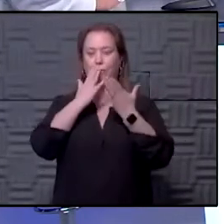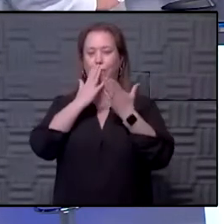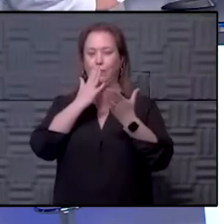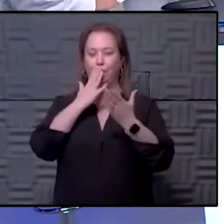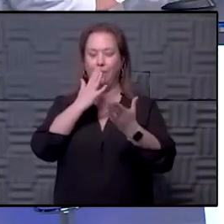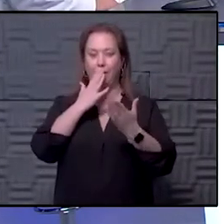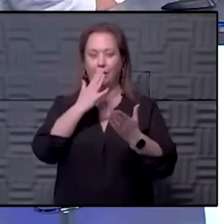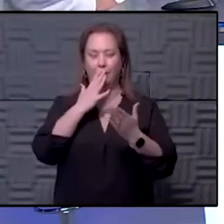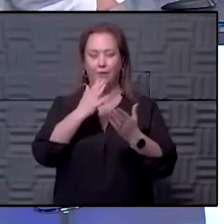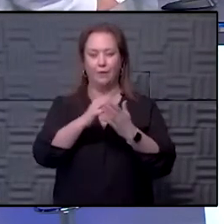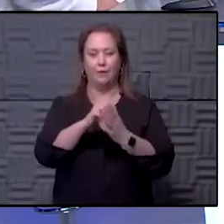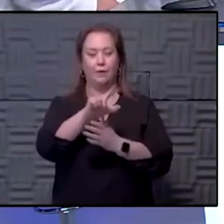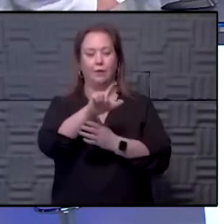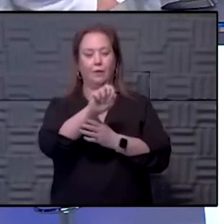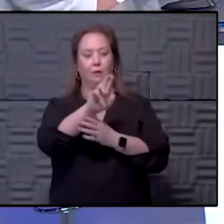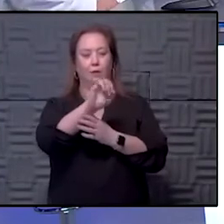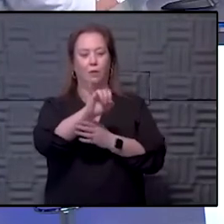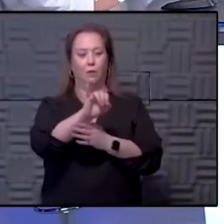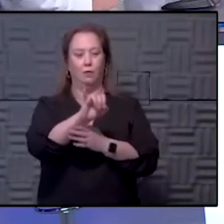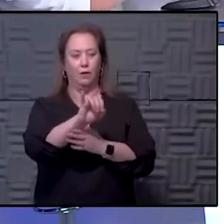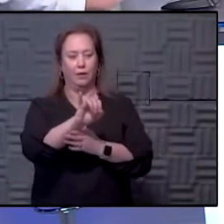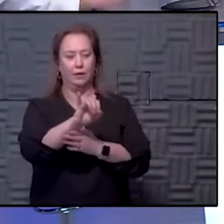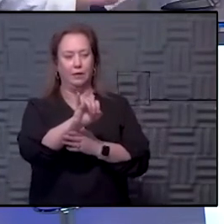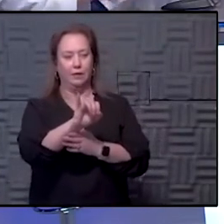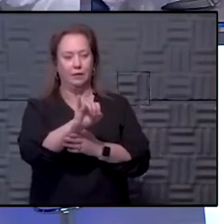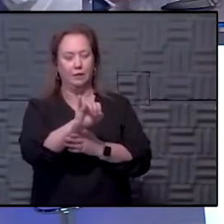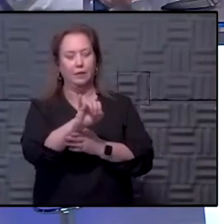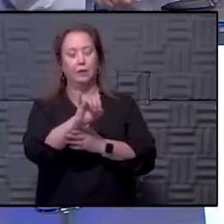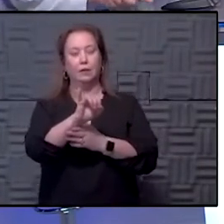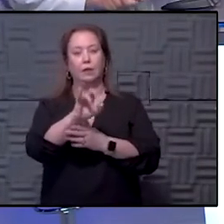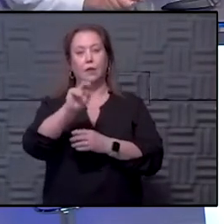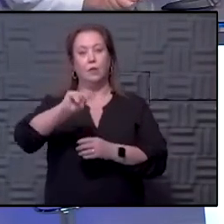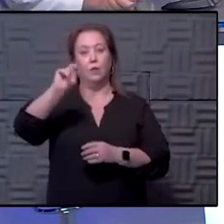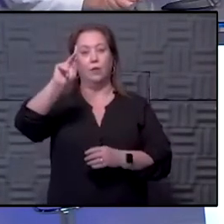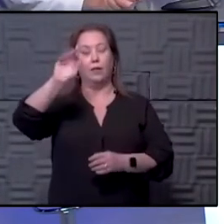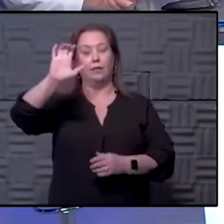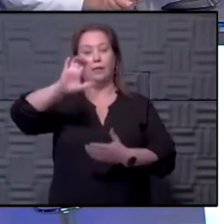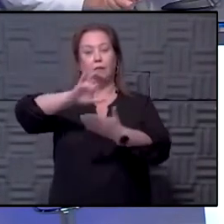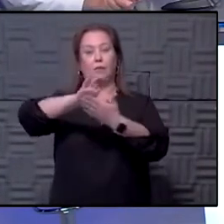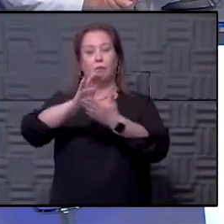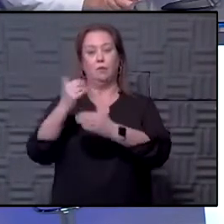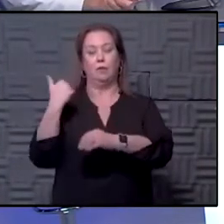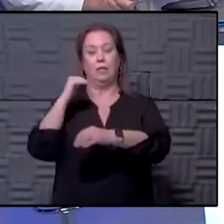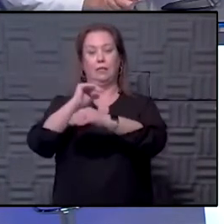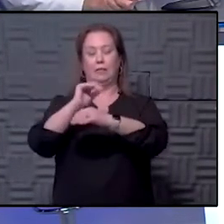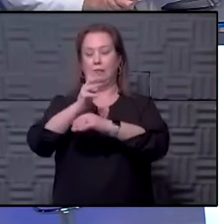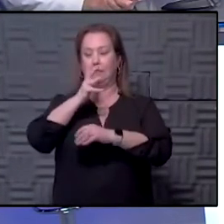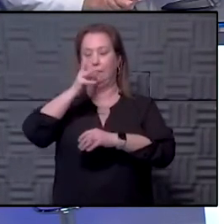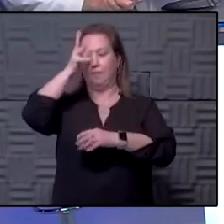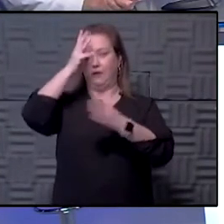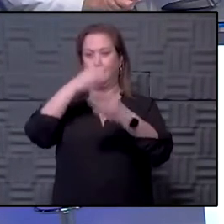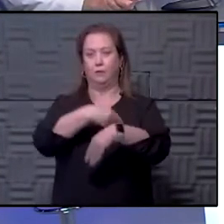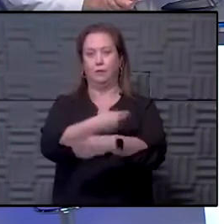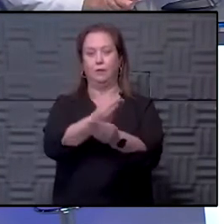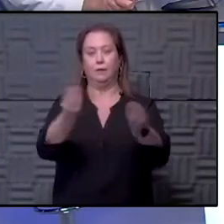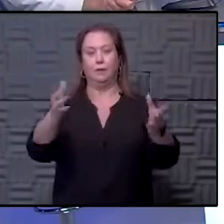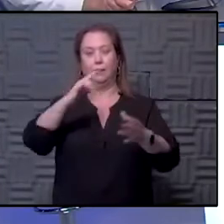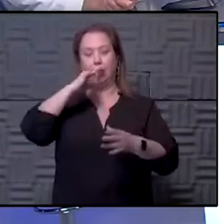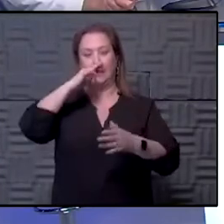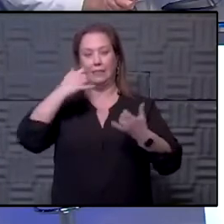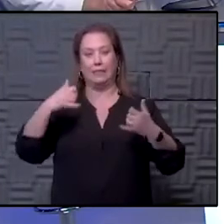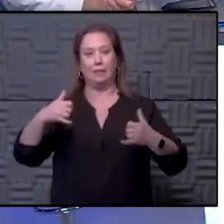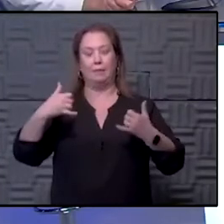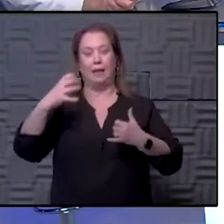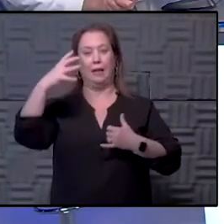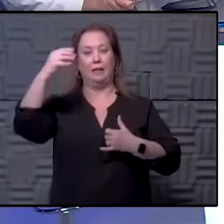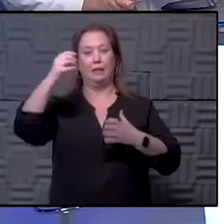you. Well, thank you. said, Lori said that North Kansas City schools last night sent the parents notice that they're going to let the kids play in the